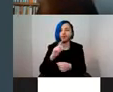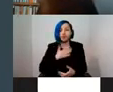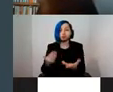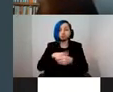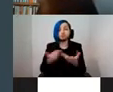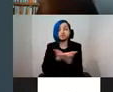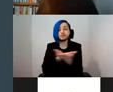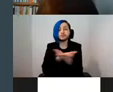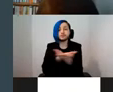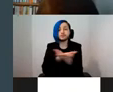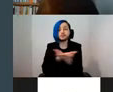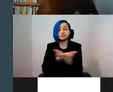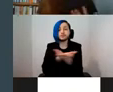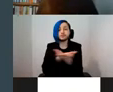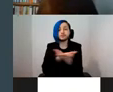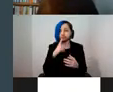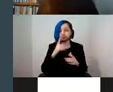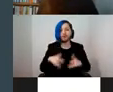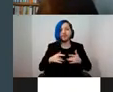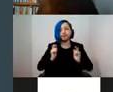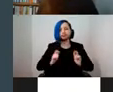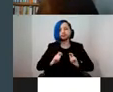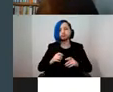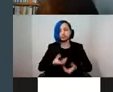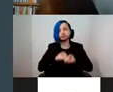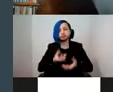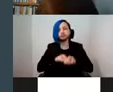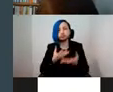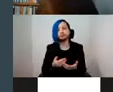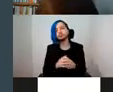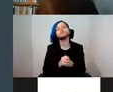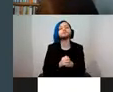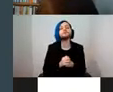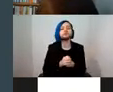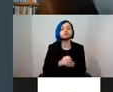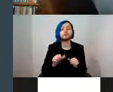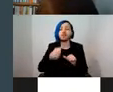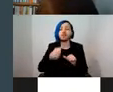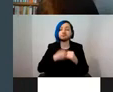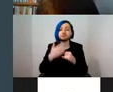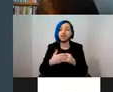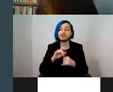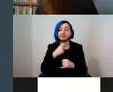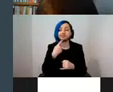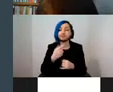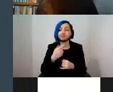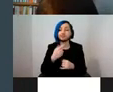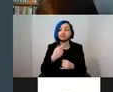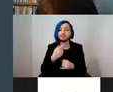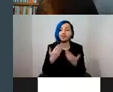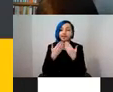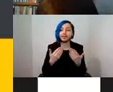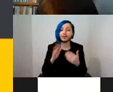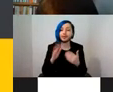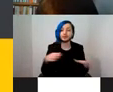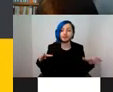discuss where they need to as well. And at the end, there'll be an opportunity for me to say thank you to our brilliant team and also to share a bit more about where